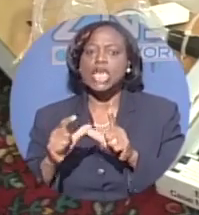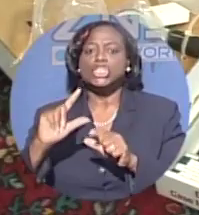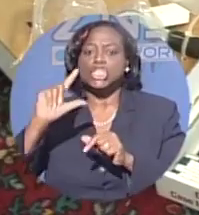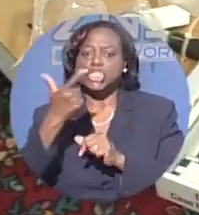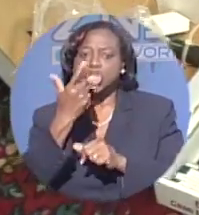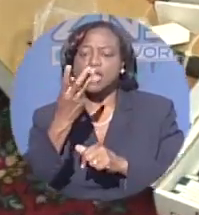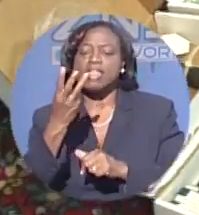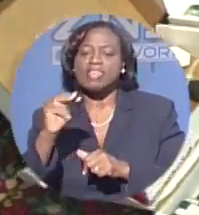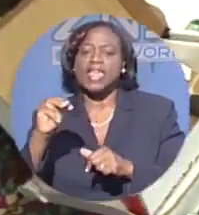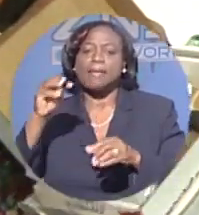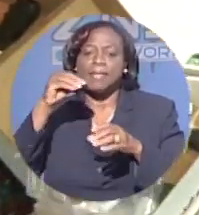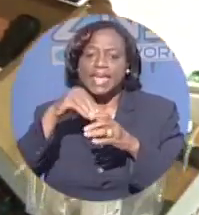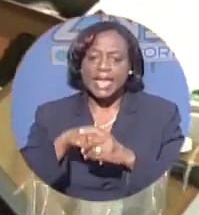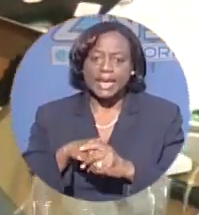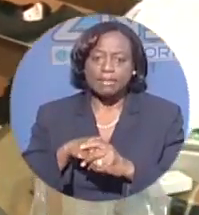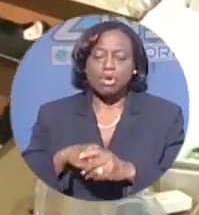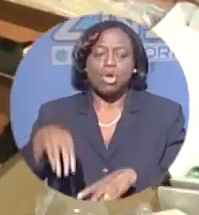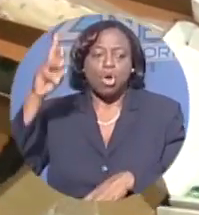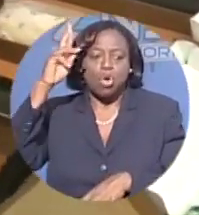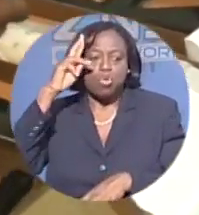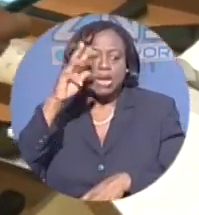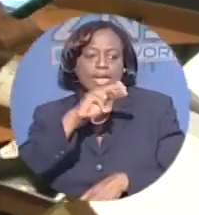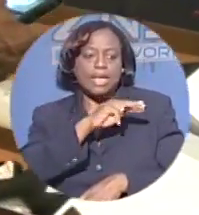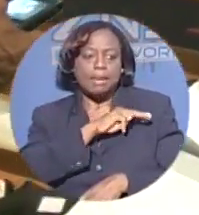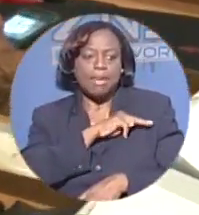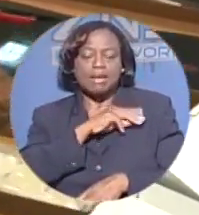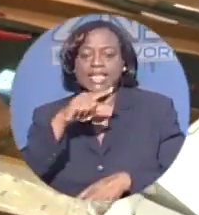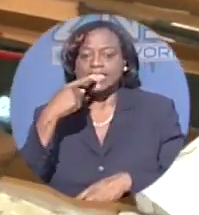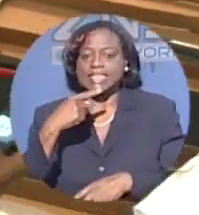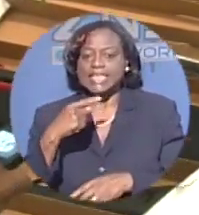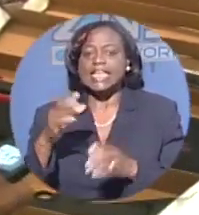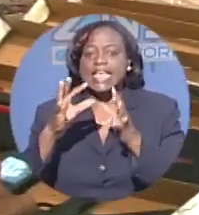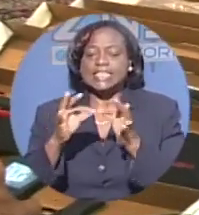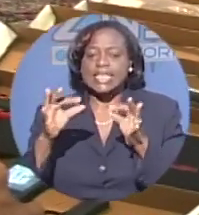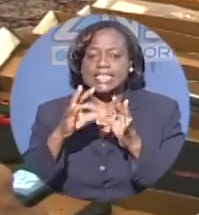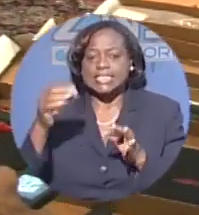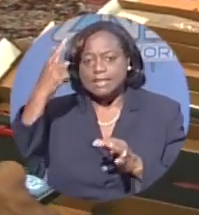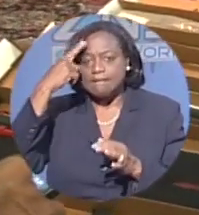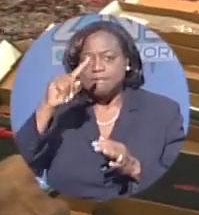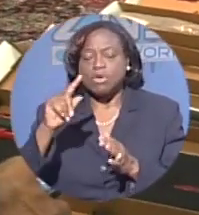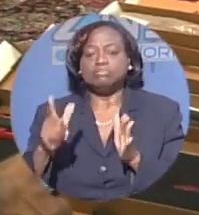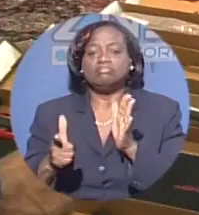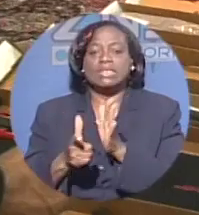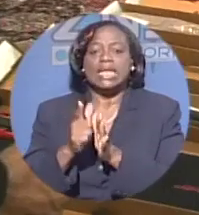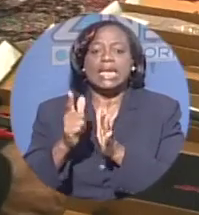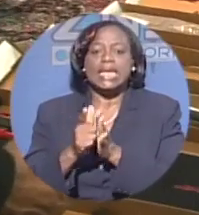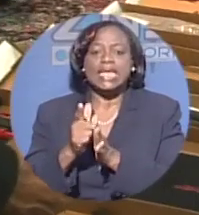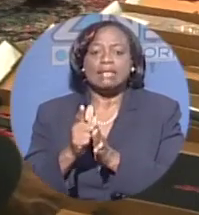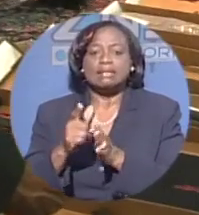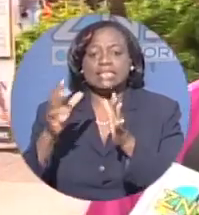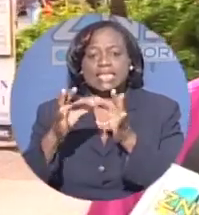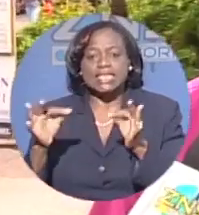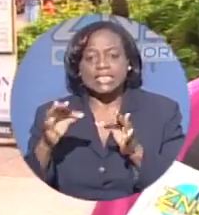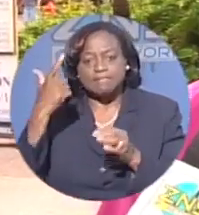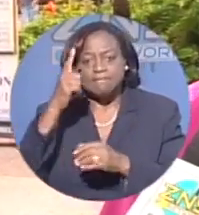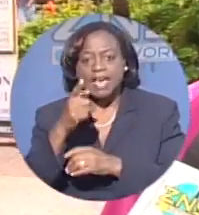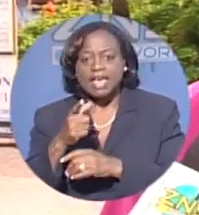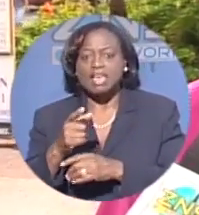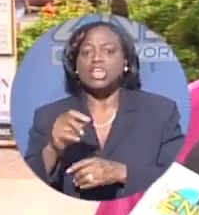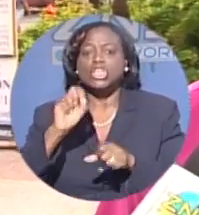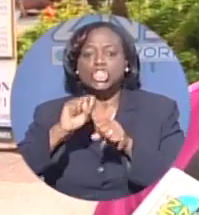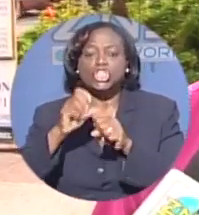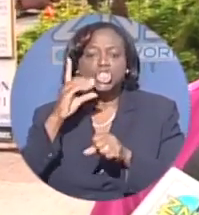Moncker, who has been the leading voice in favor of capital punishment, says sentences for illegal firearm possession should be longer. I was